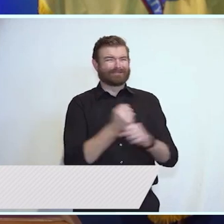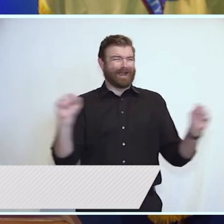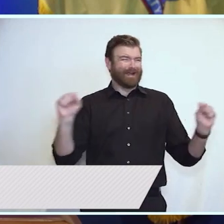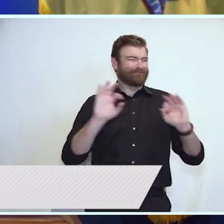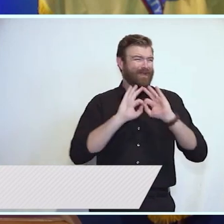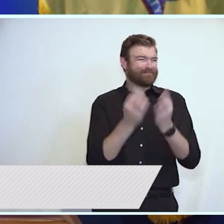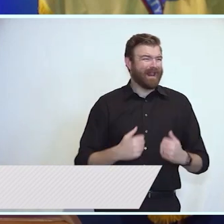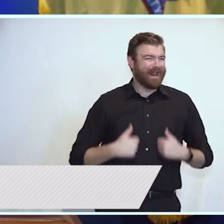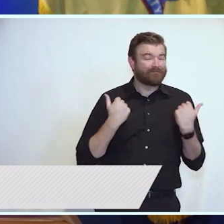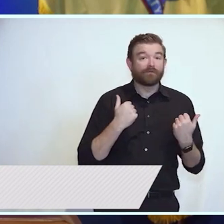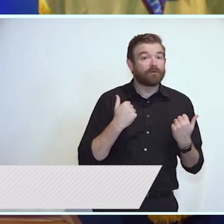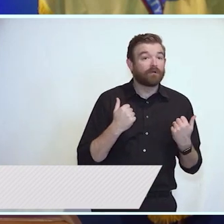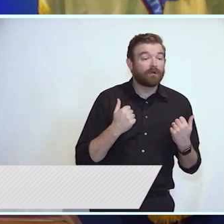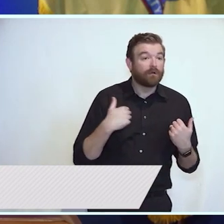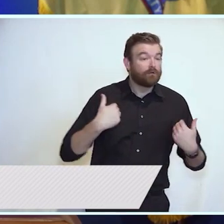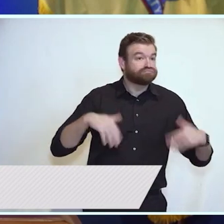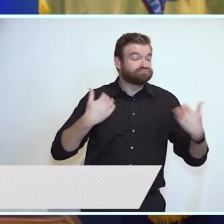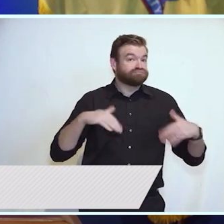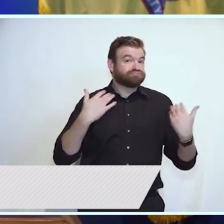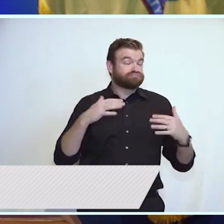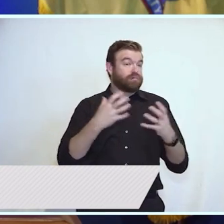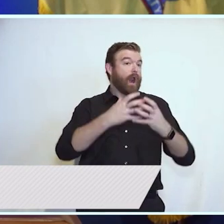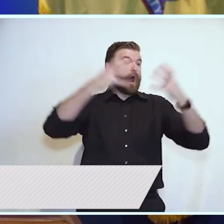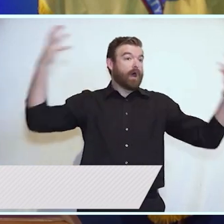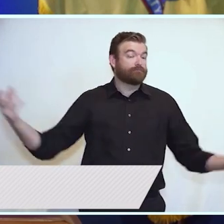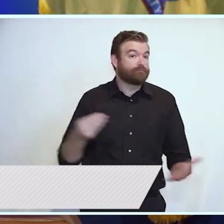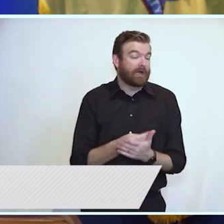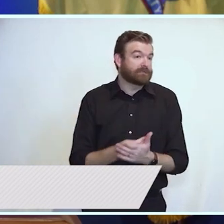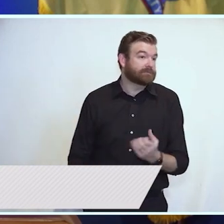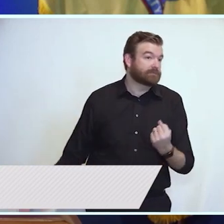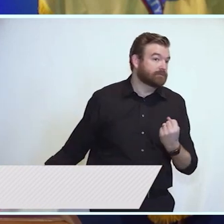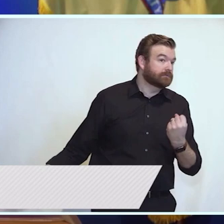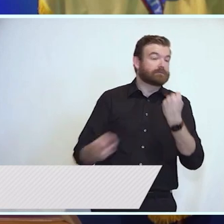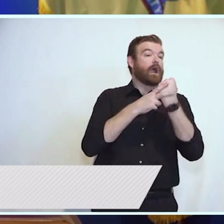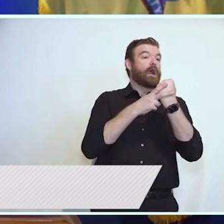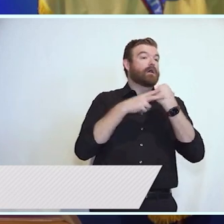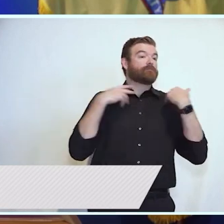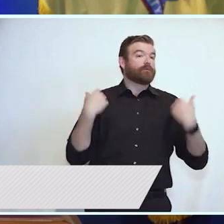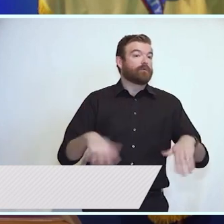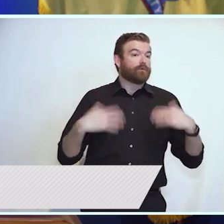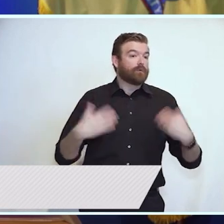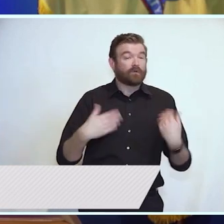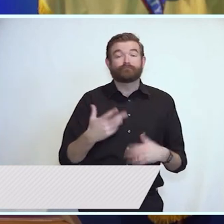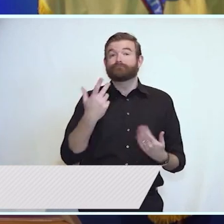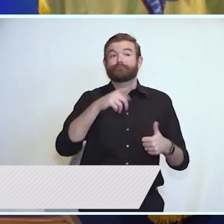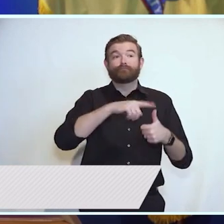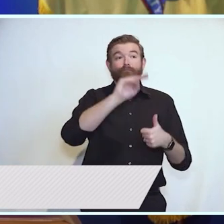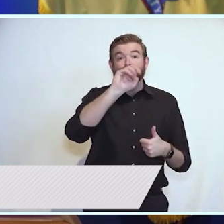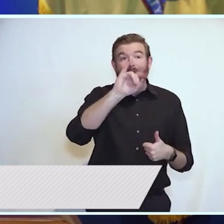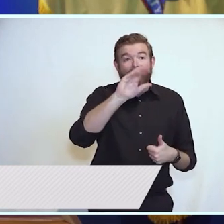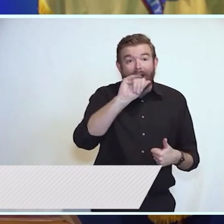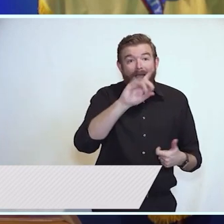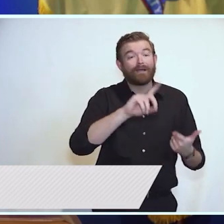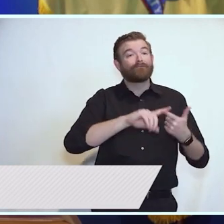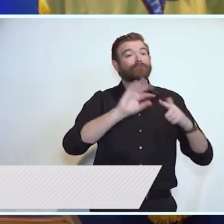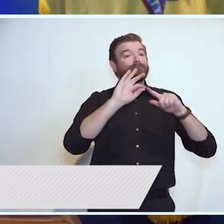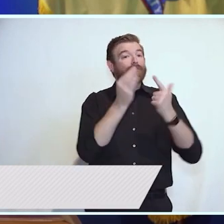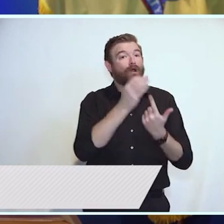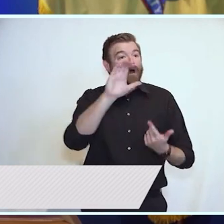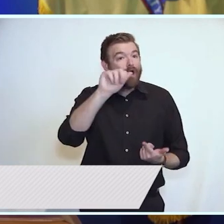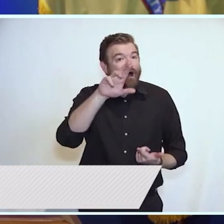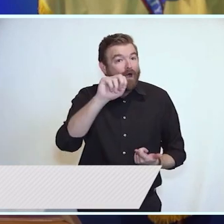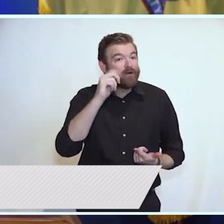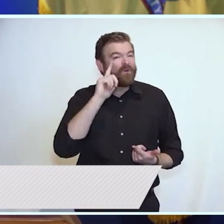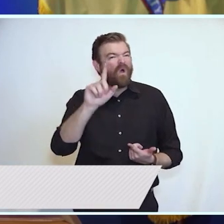the programs our state administers from Medicaid and family care for low-income families to PAD and Senior Gold for